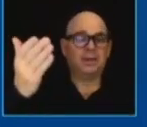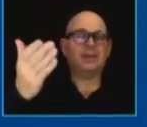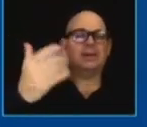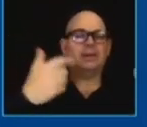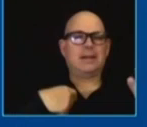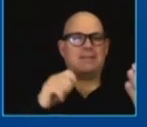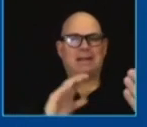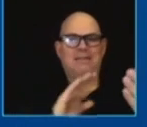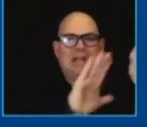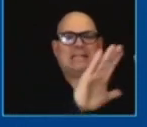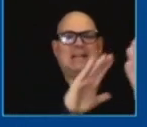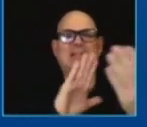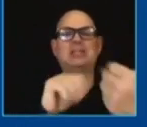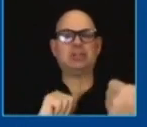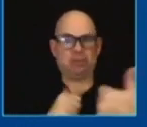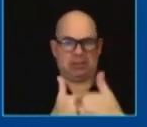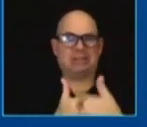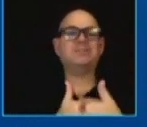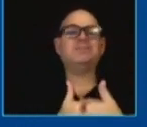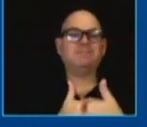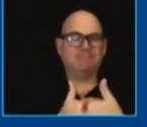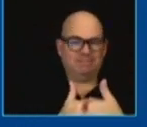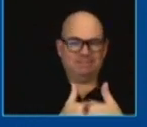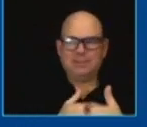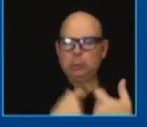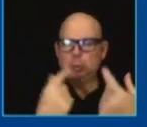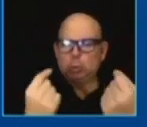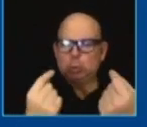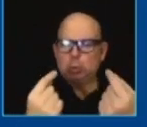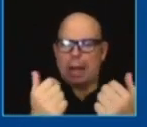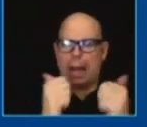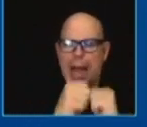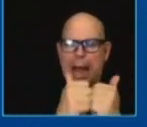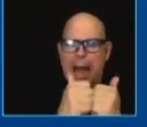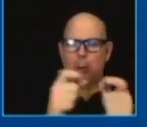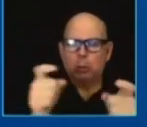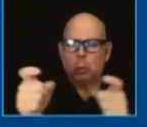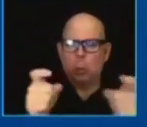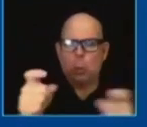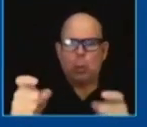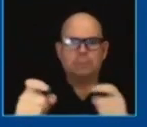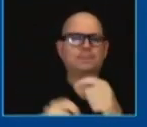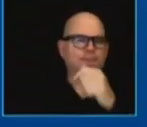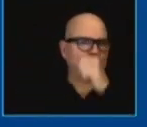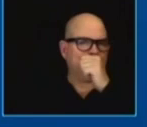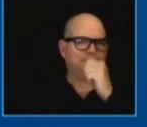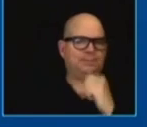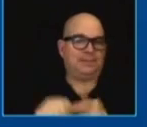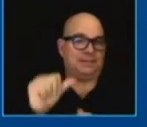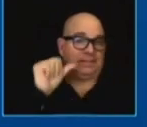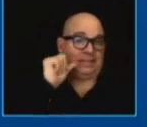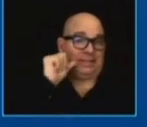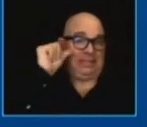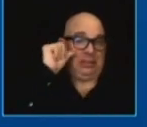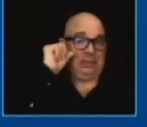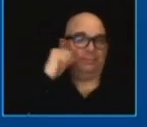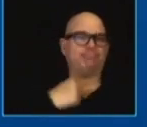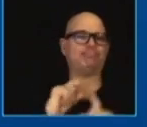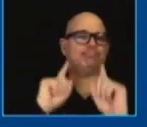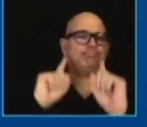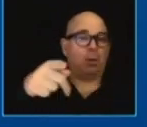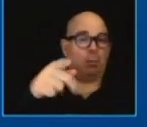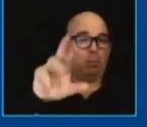party you know i was i did a couple hour press conference the other day and i got asked the question i used to get asked well you